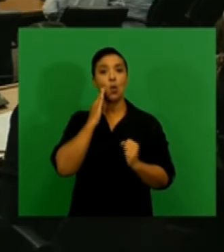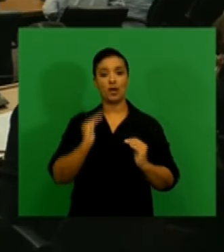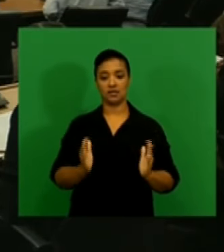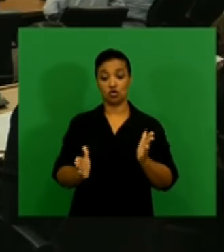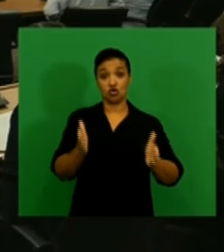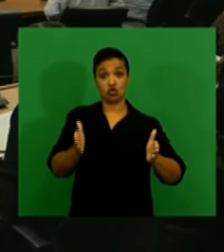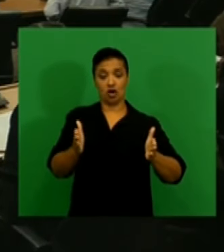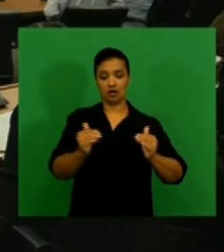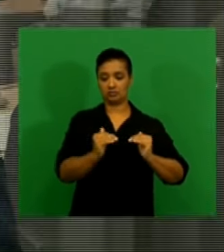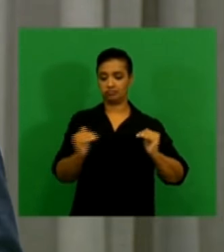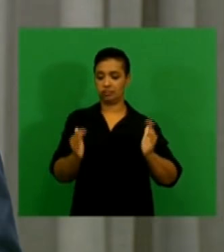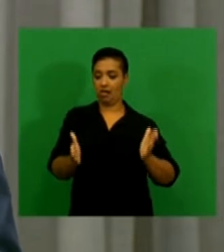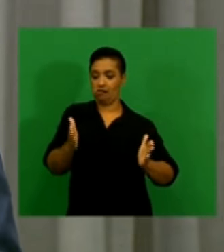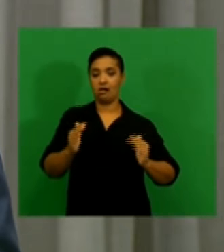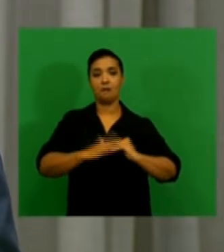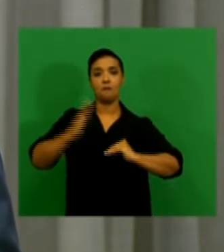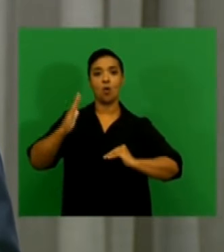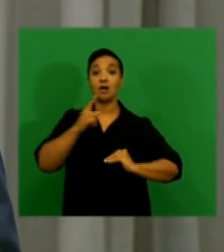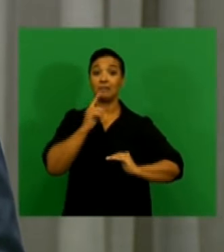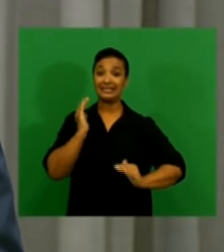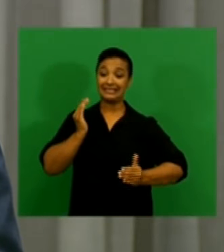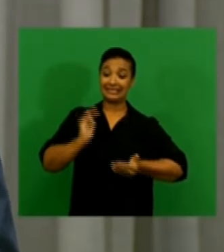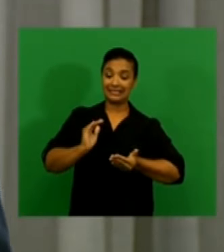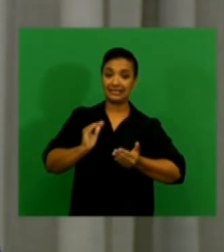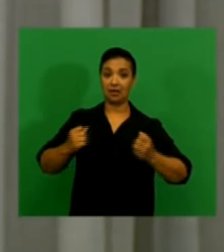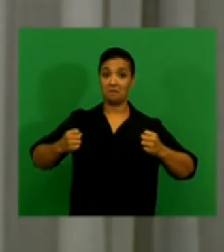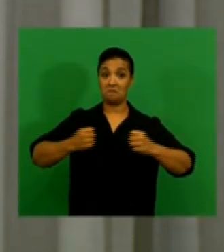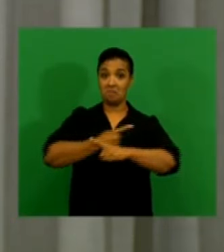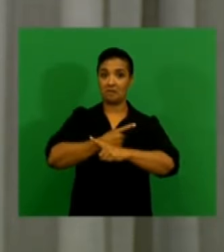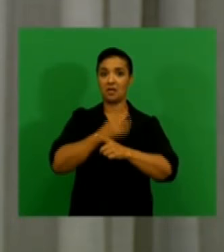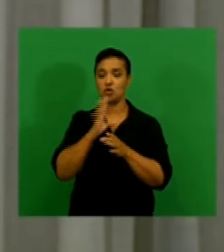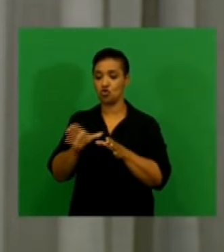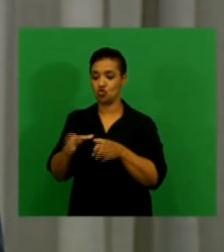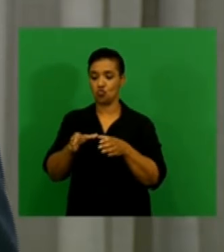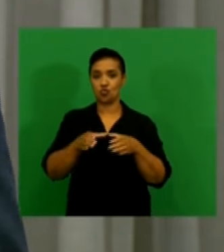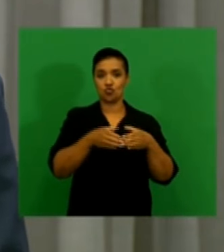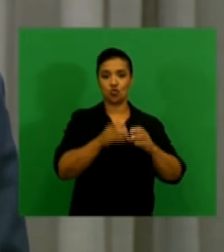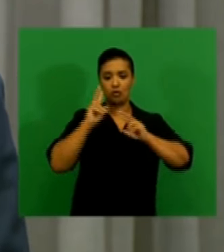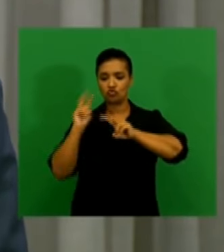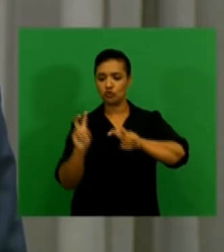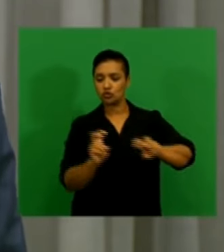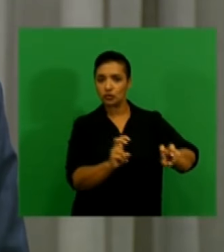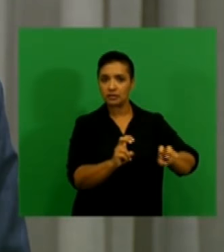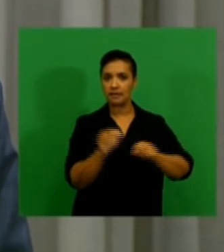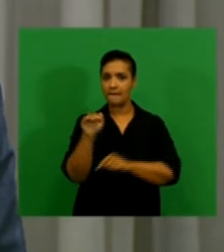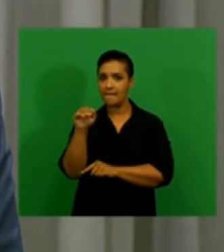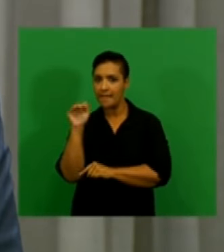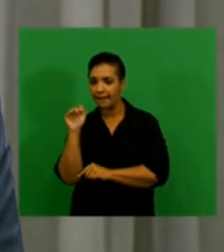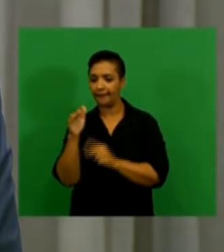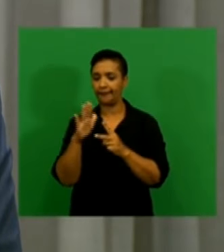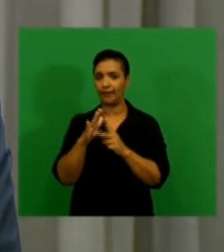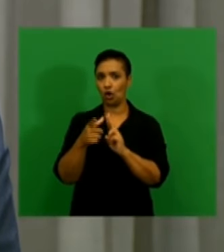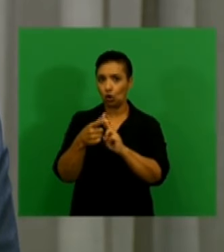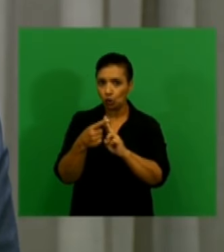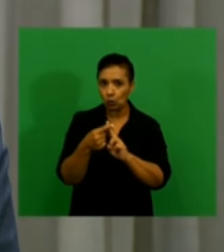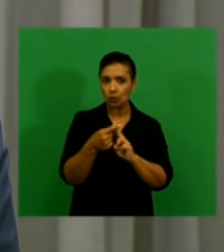of the target range, but with a narrower divergence between the different groups of respondents than is usually